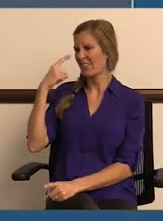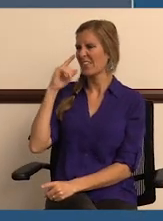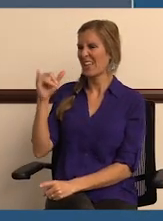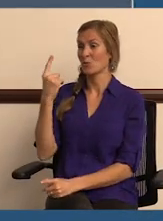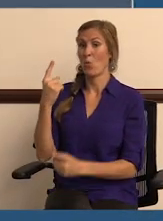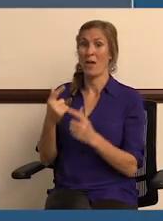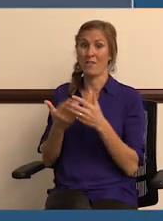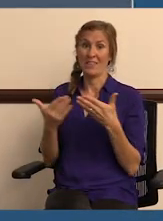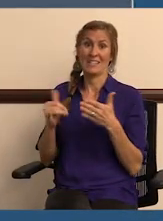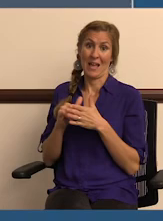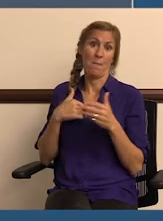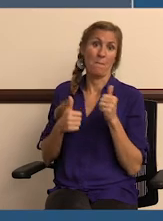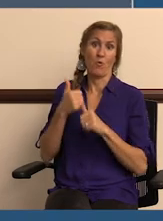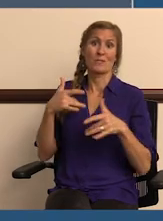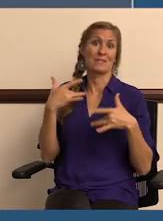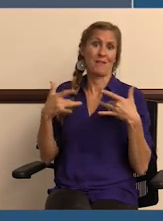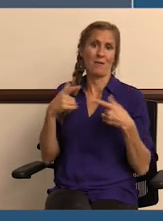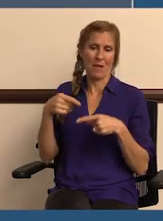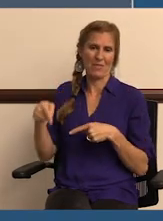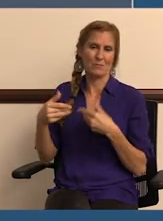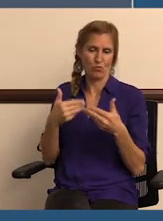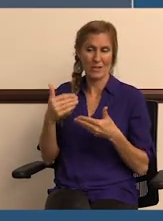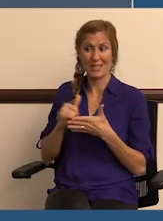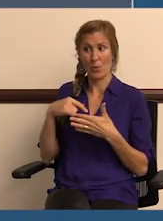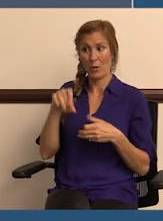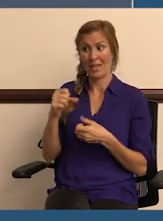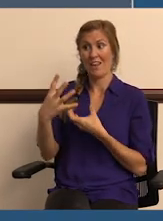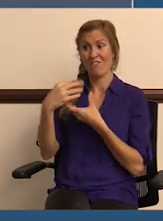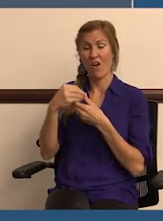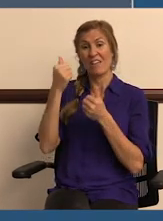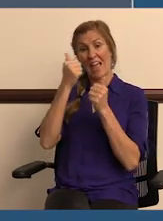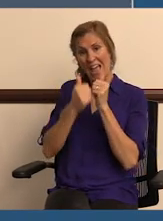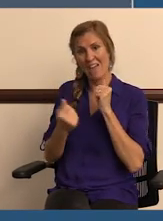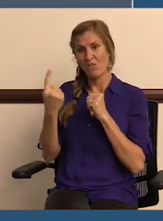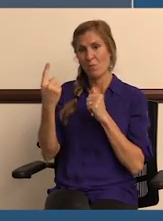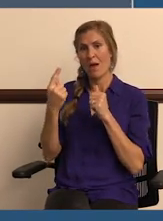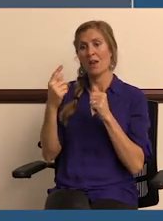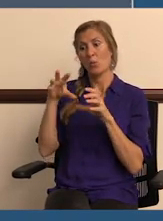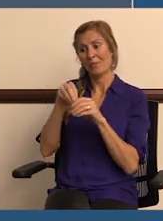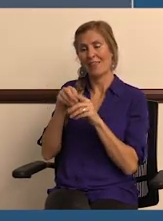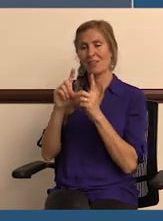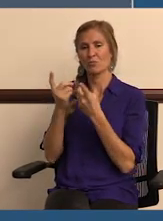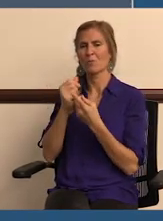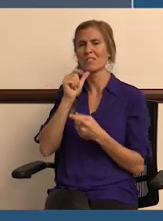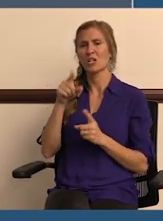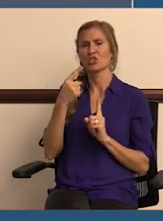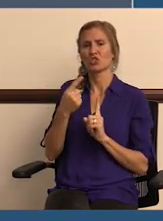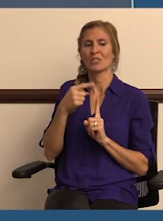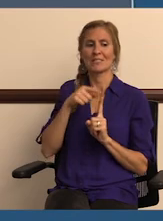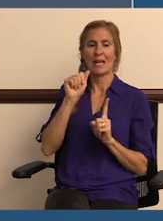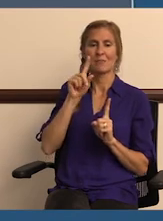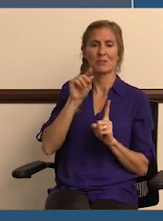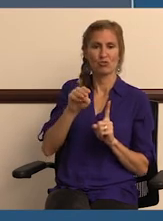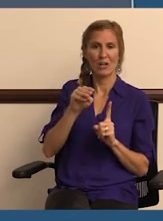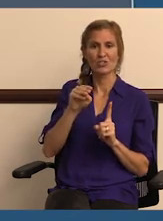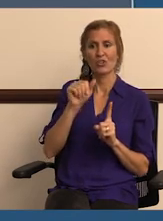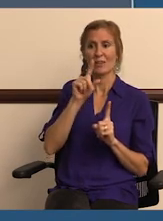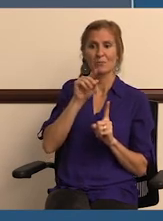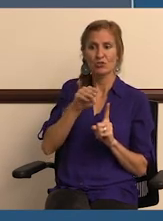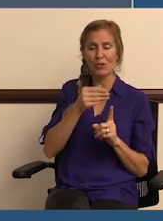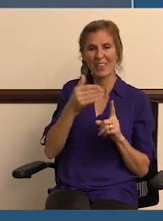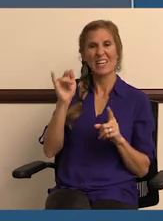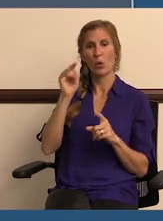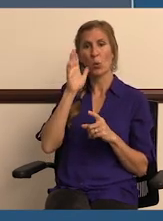And I think that's one of the things that gets me excited about the whole process is that we're going to be able to involve everybody within the department. It's not just going to be an